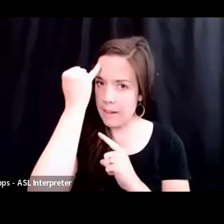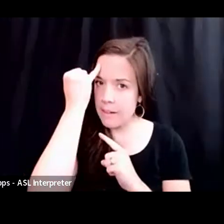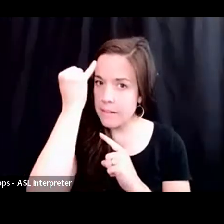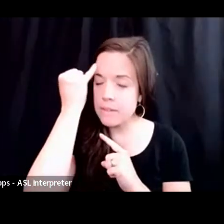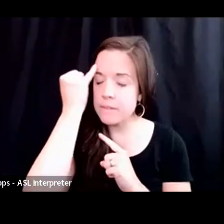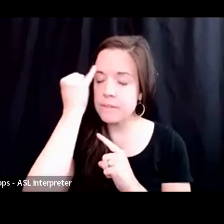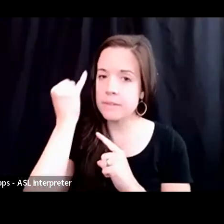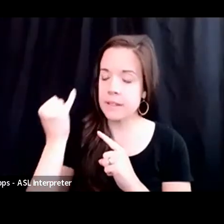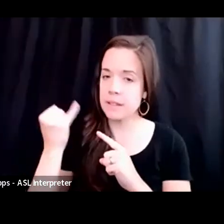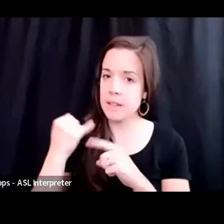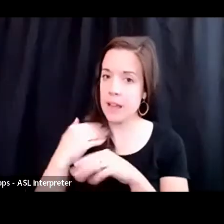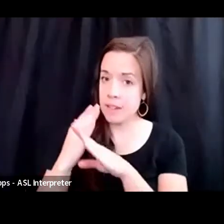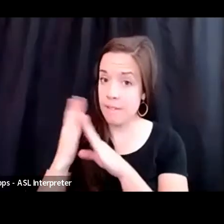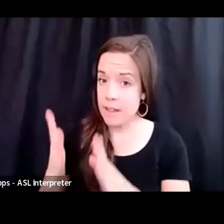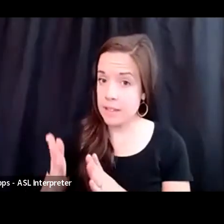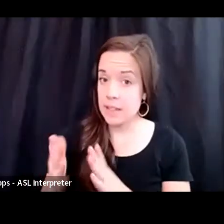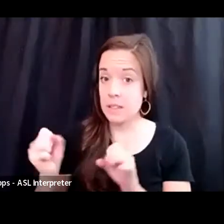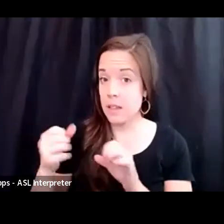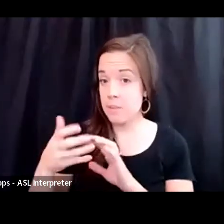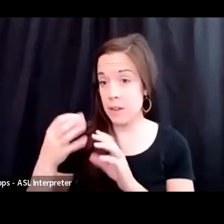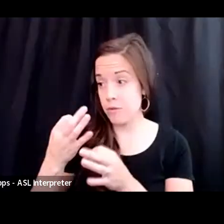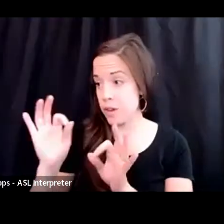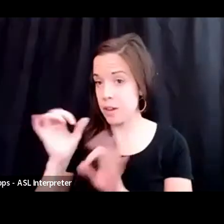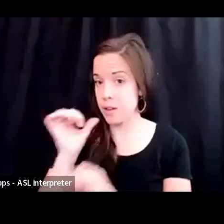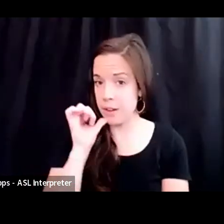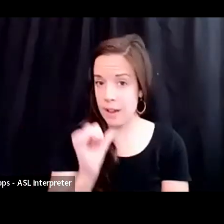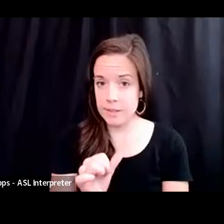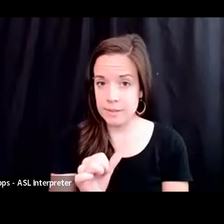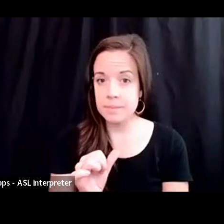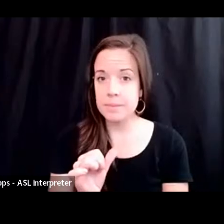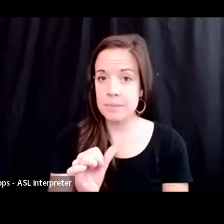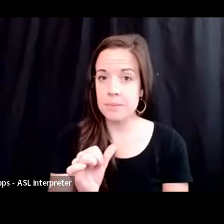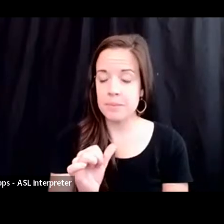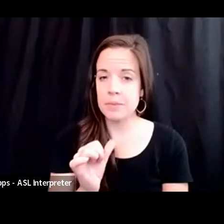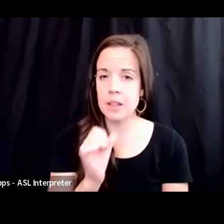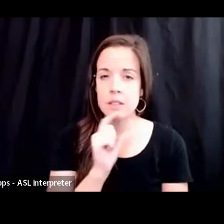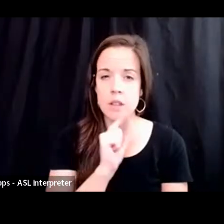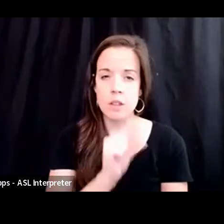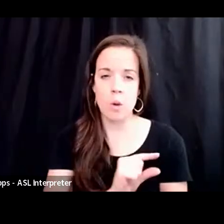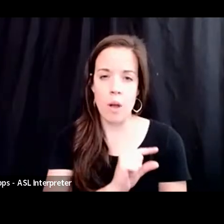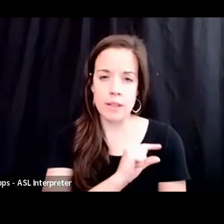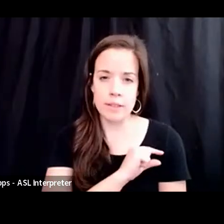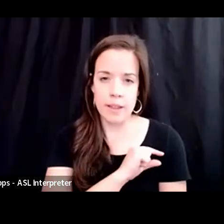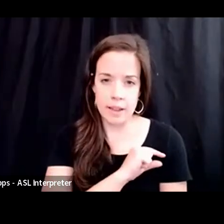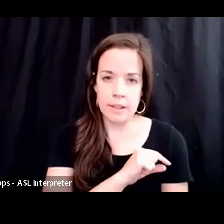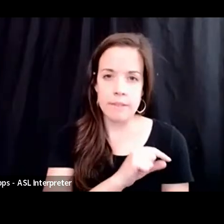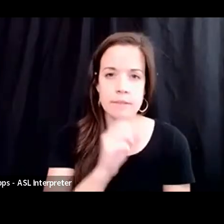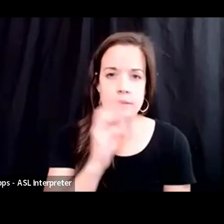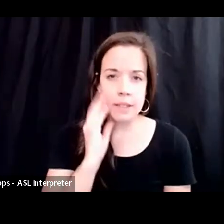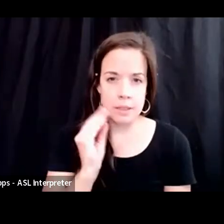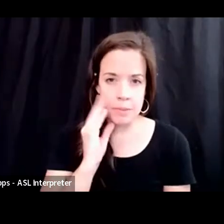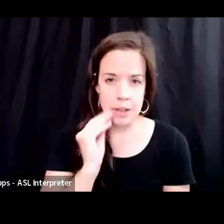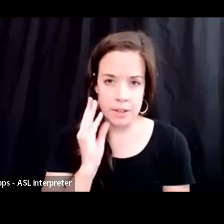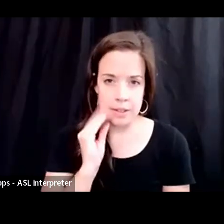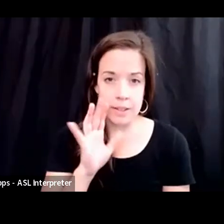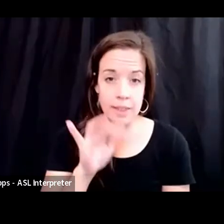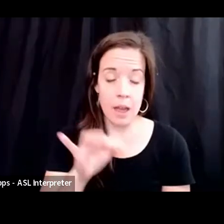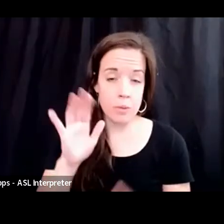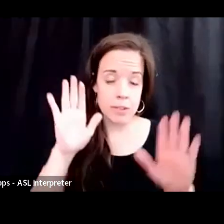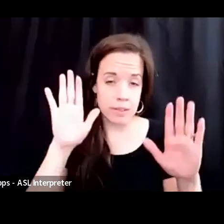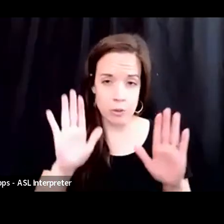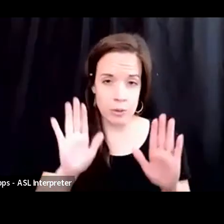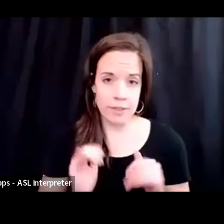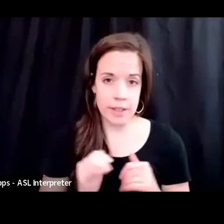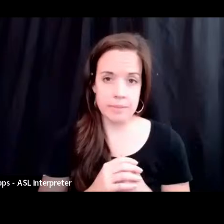could go free or not. And so the qualitative experience was just terrific. So